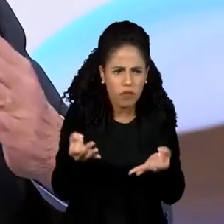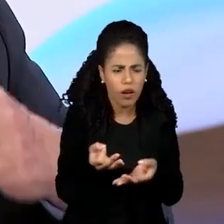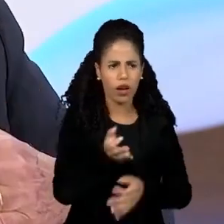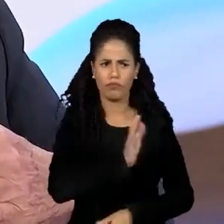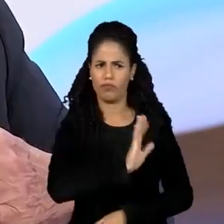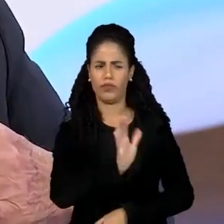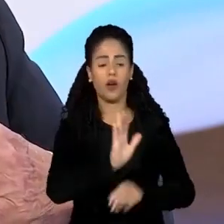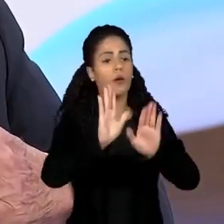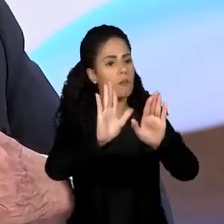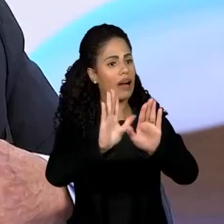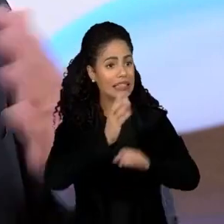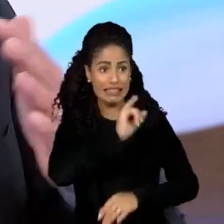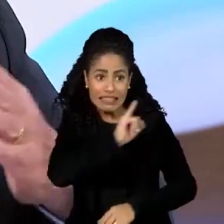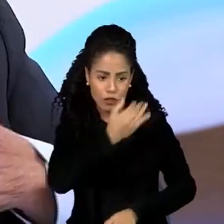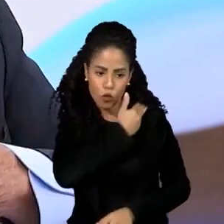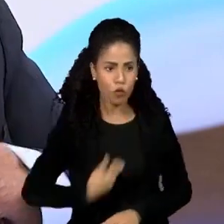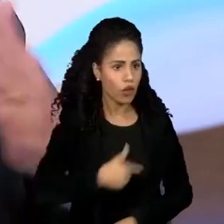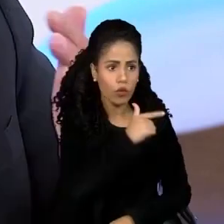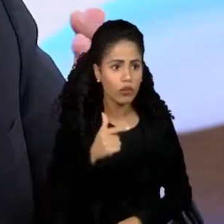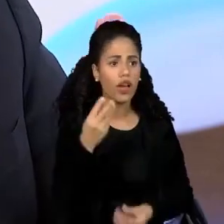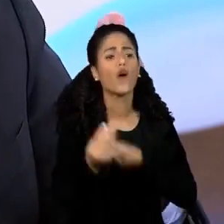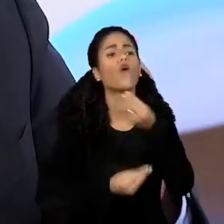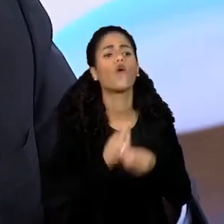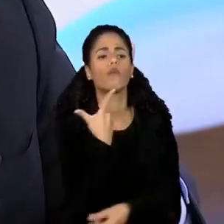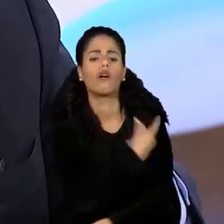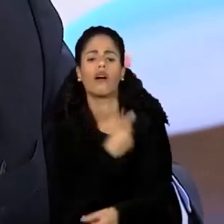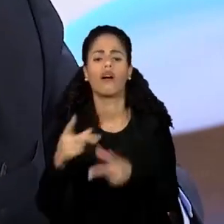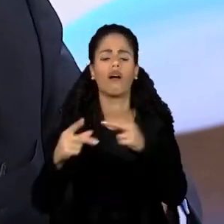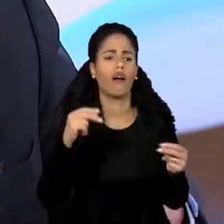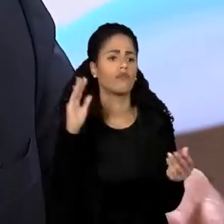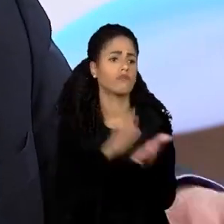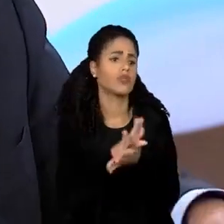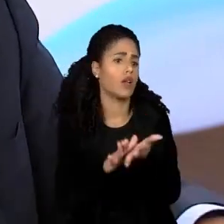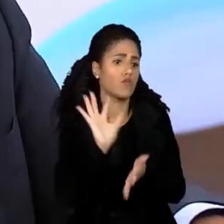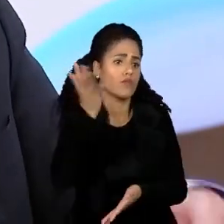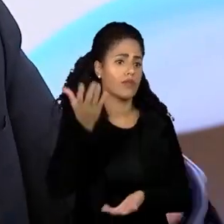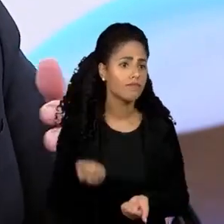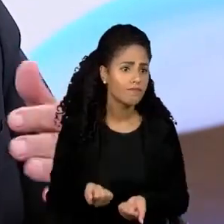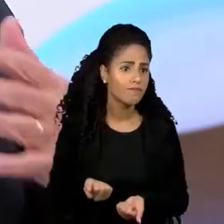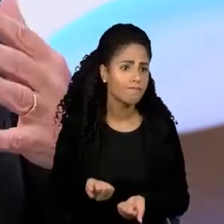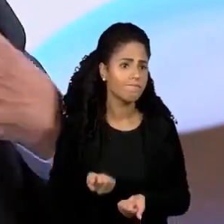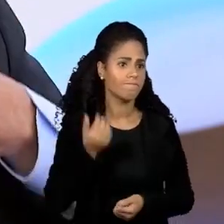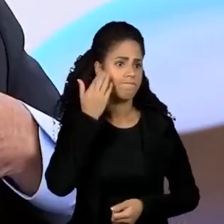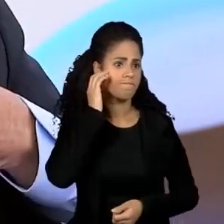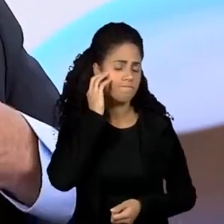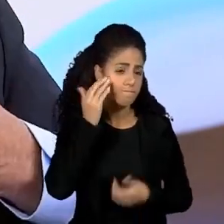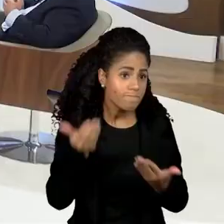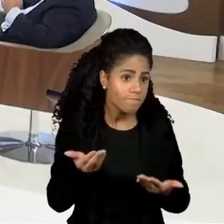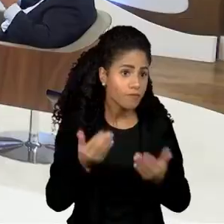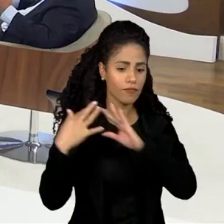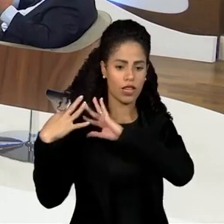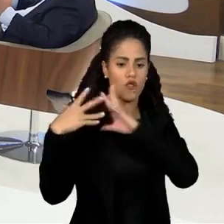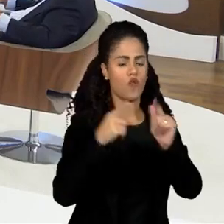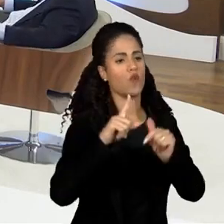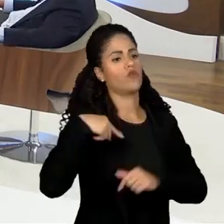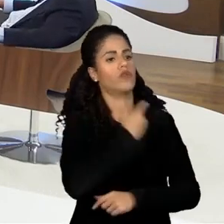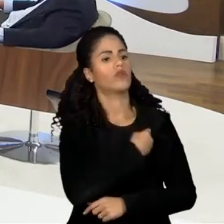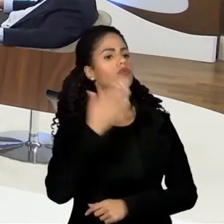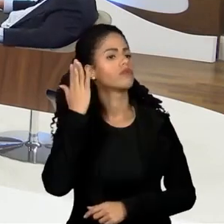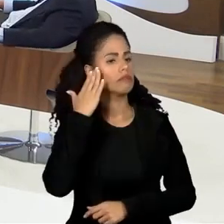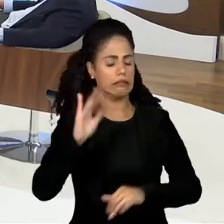the government, without the government, it would not have been done at all. And we would all be suffering from